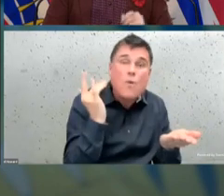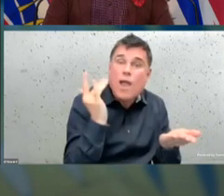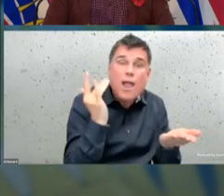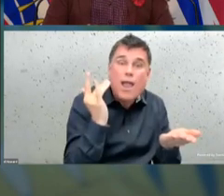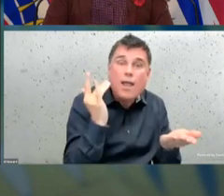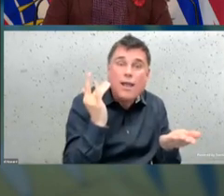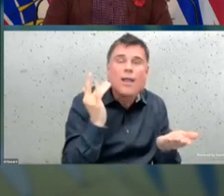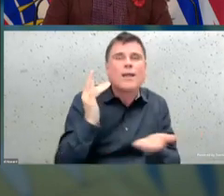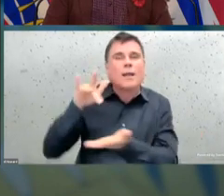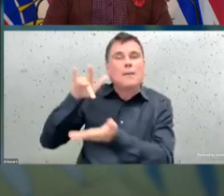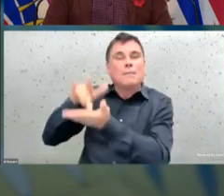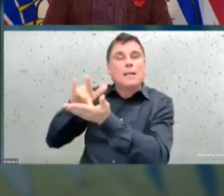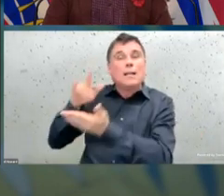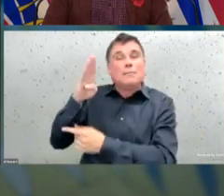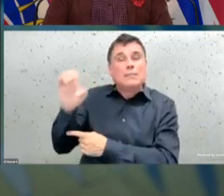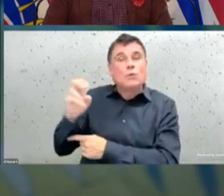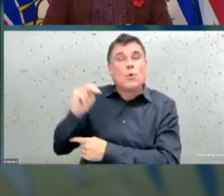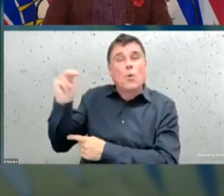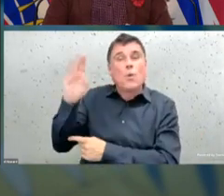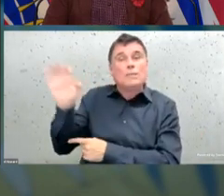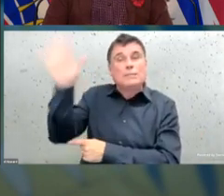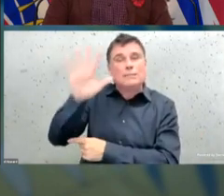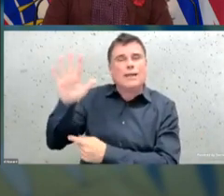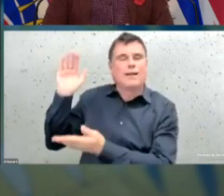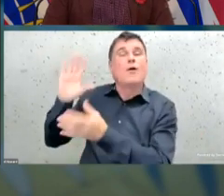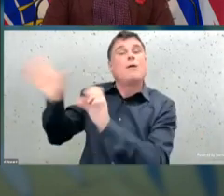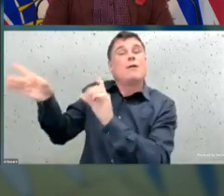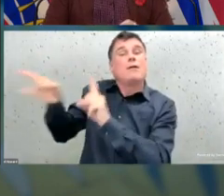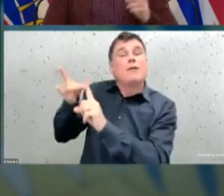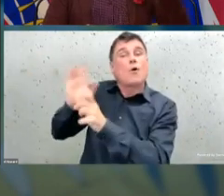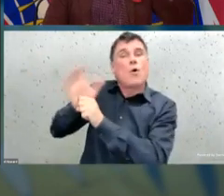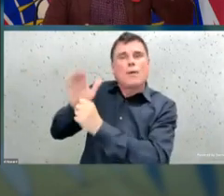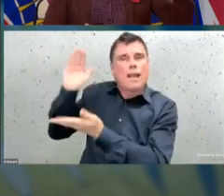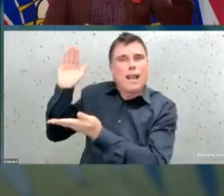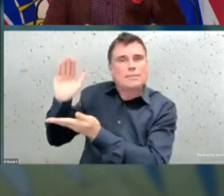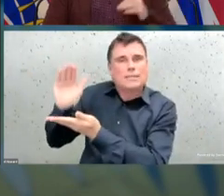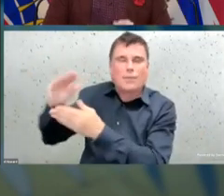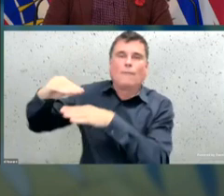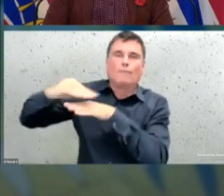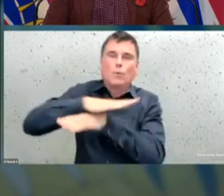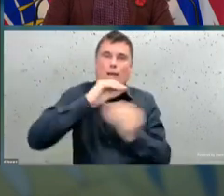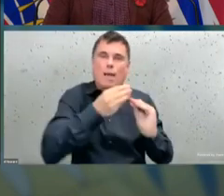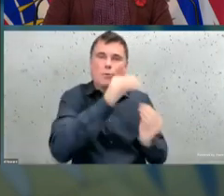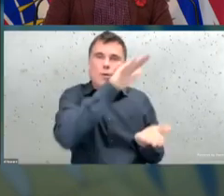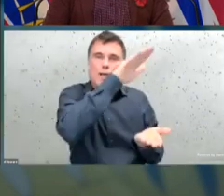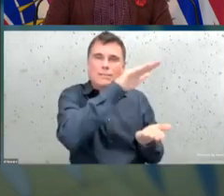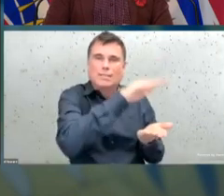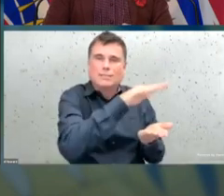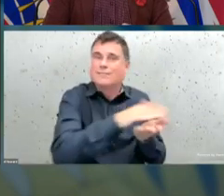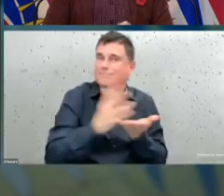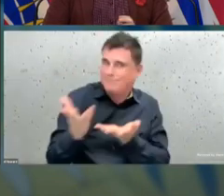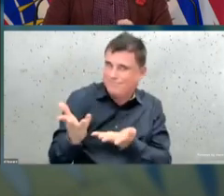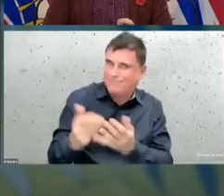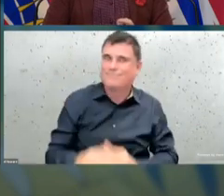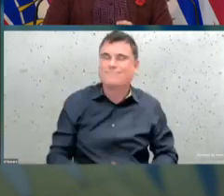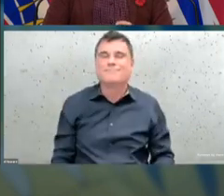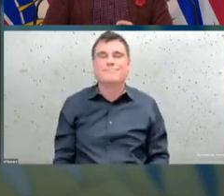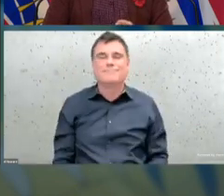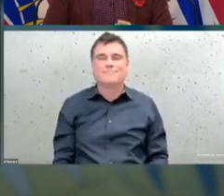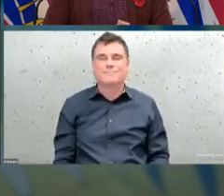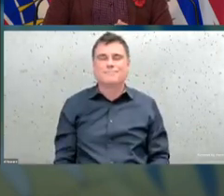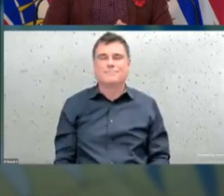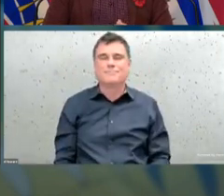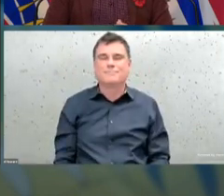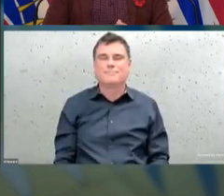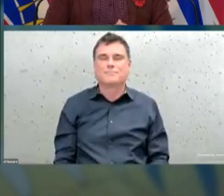particularly in those children who are not yet old enough to be vaccinated. Finally, we're also seeing a decrease across the board, with the exception